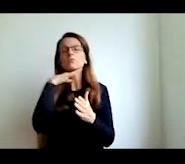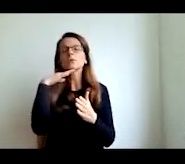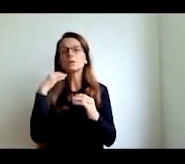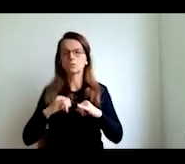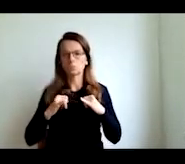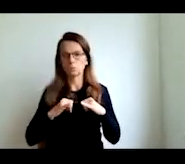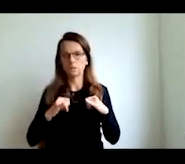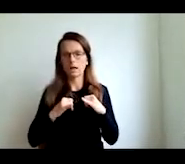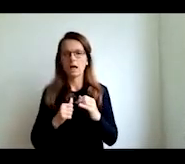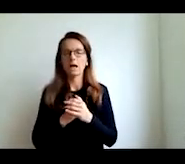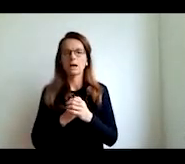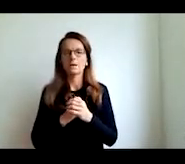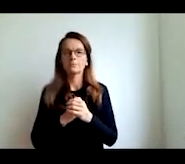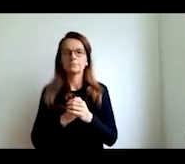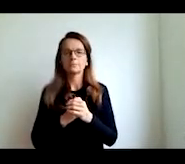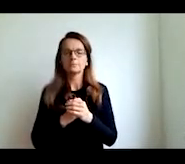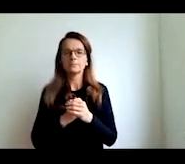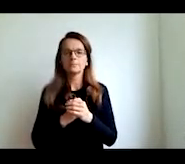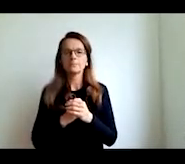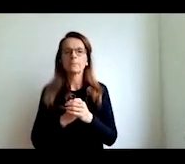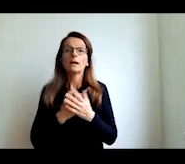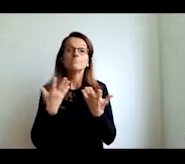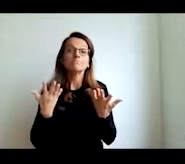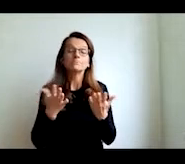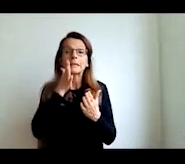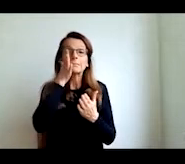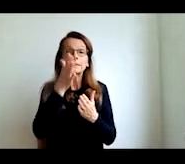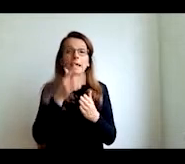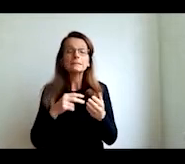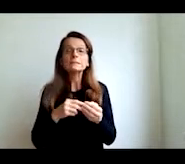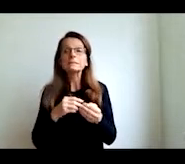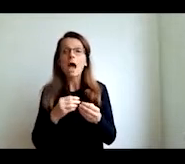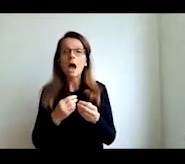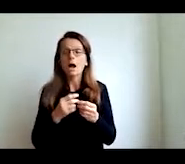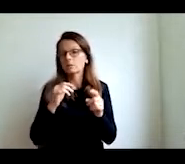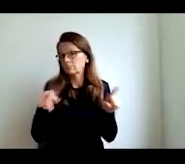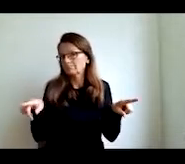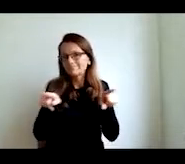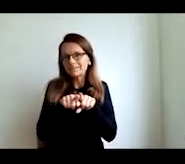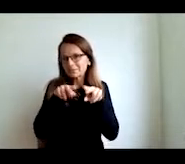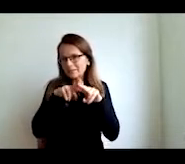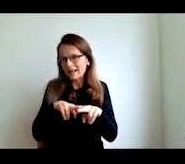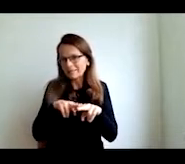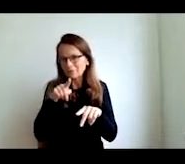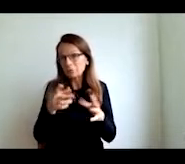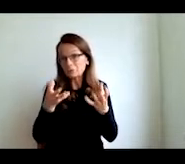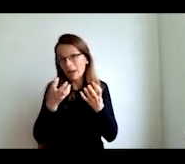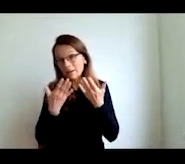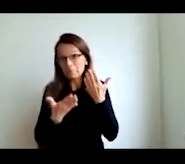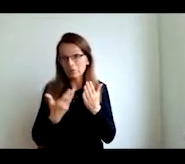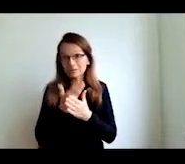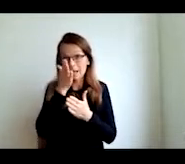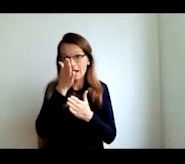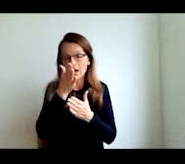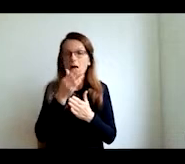tendency for education is you know to stay where it is it's very very hard to change education